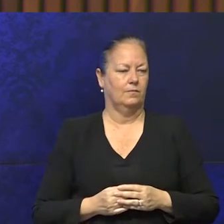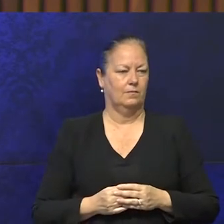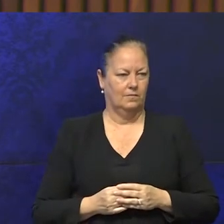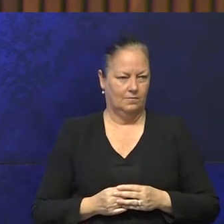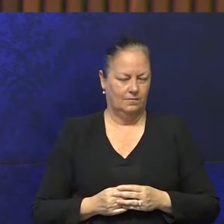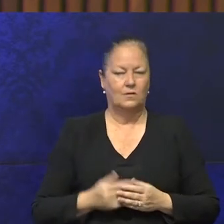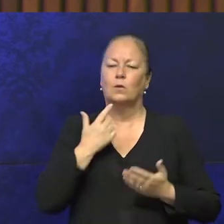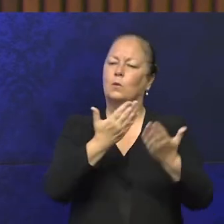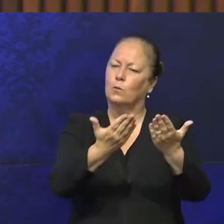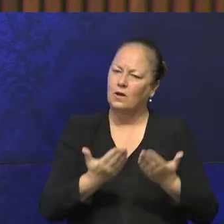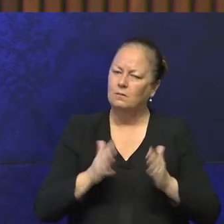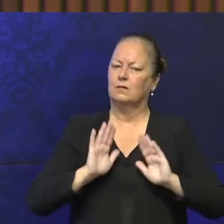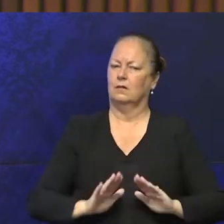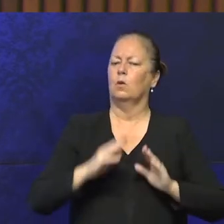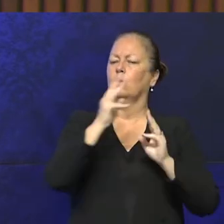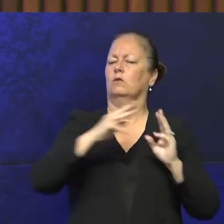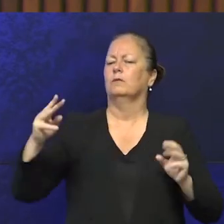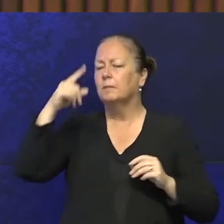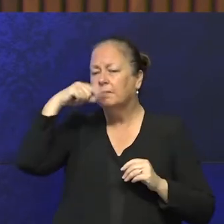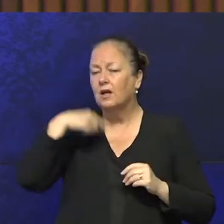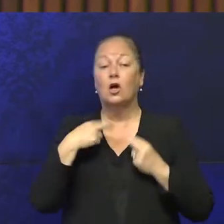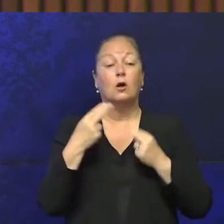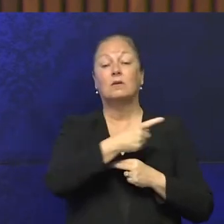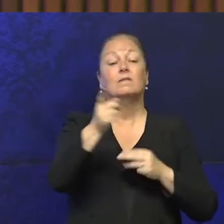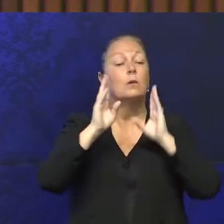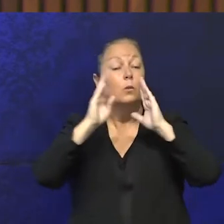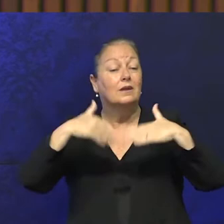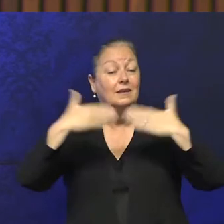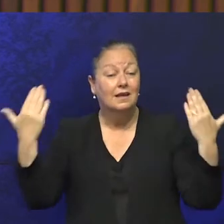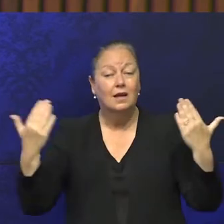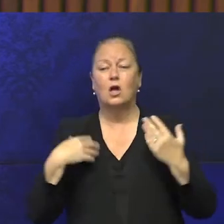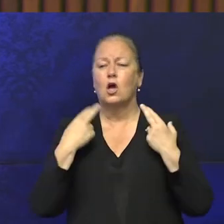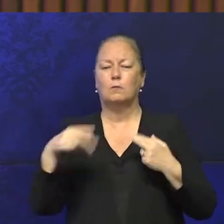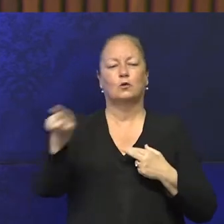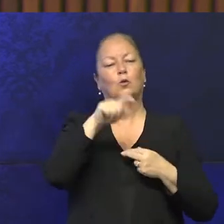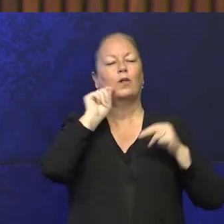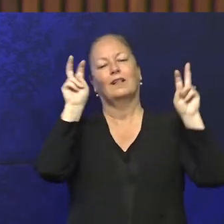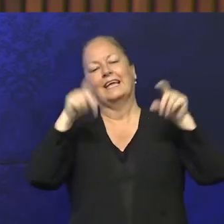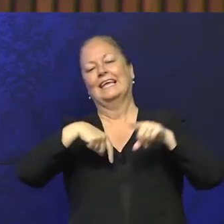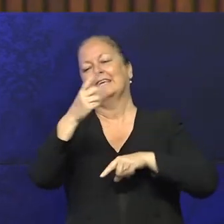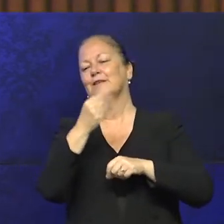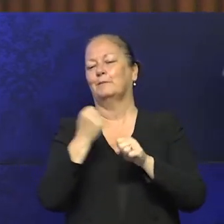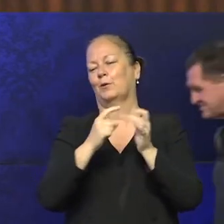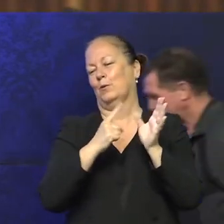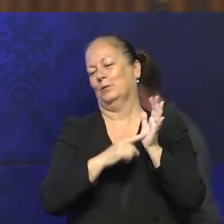welcome to the land of Wurundjeri people, and I hope you have a great day and I hope you've kicked some goals, thank you.